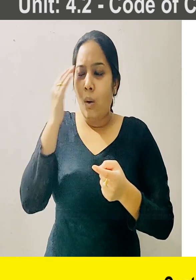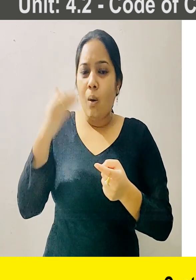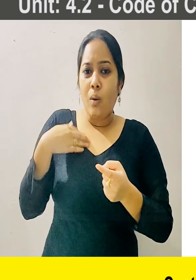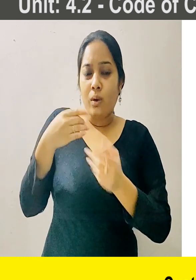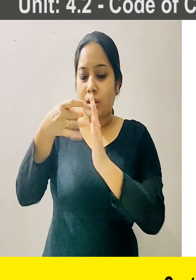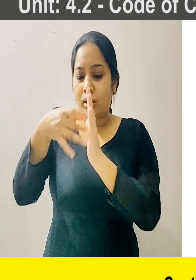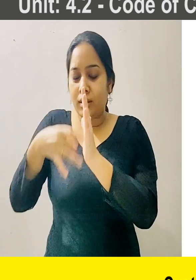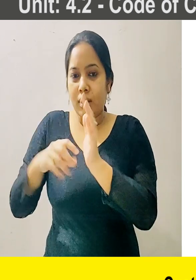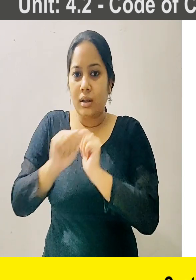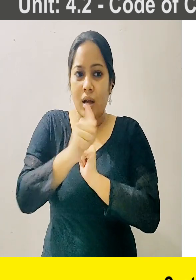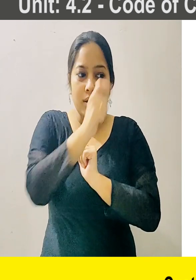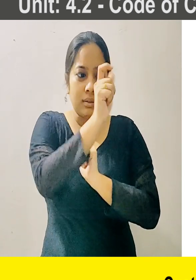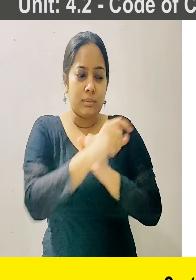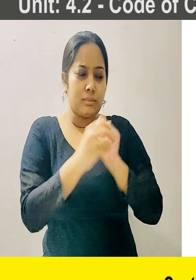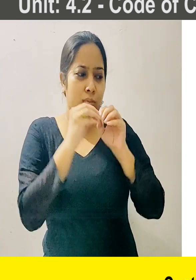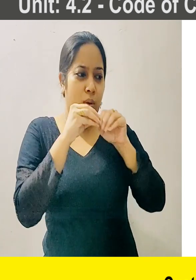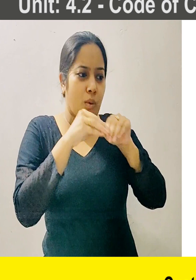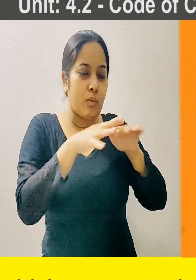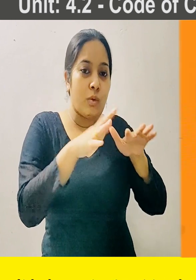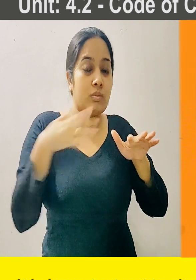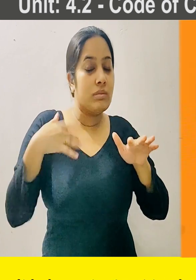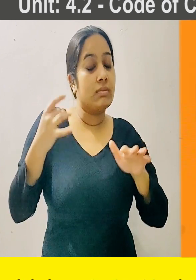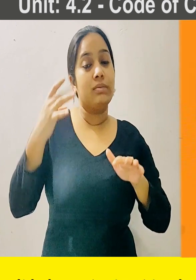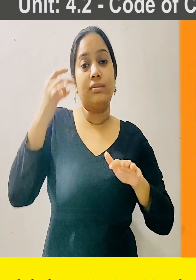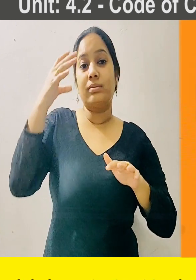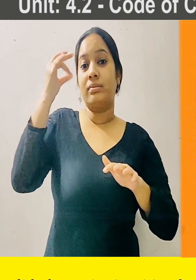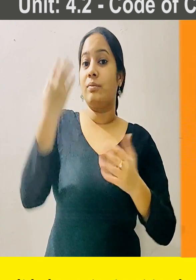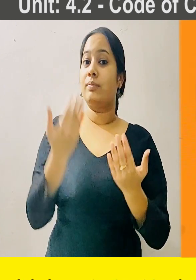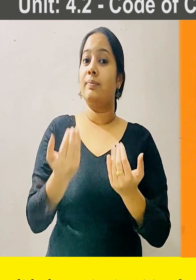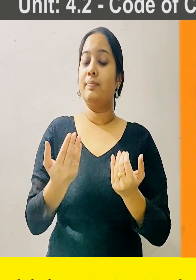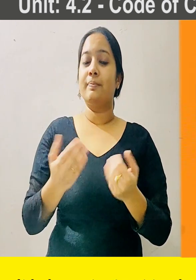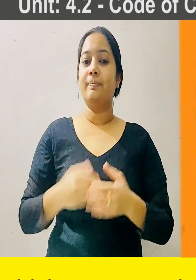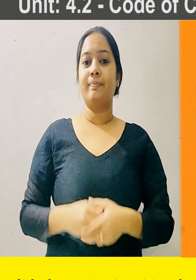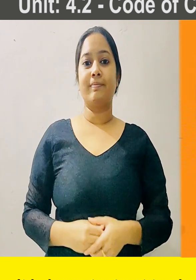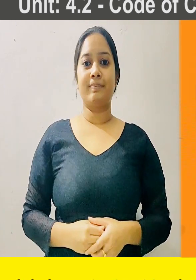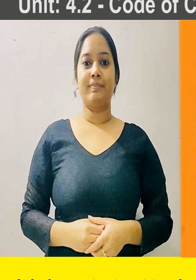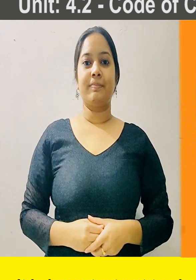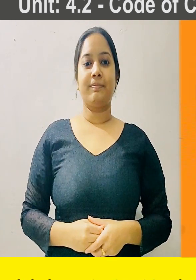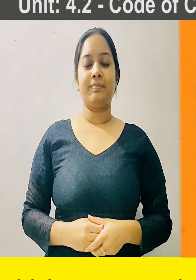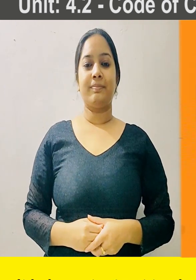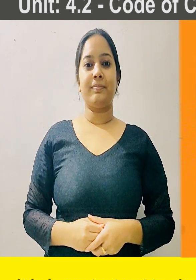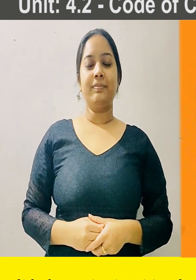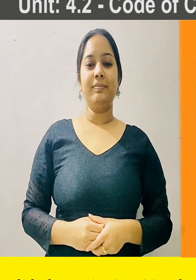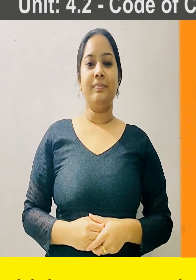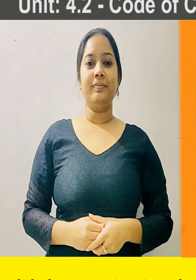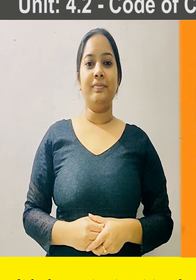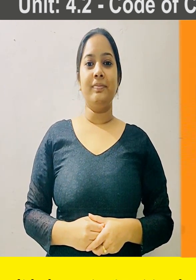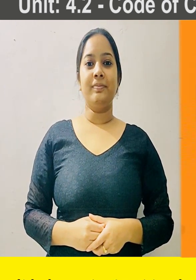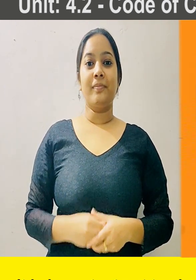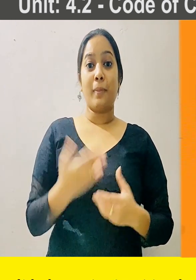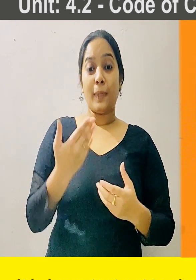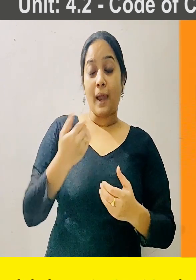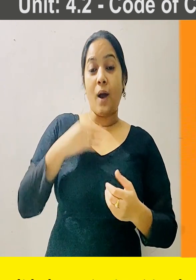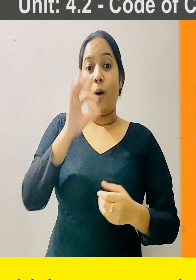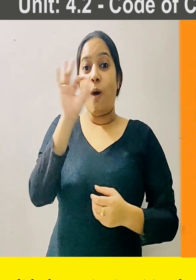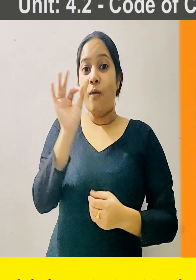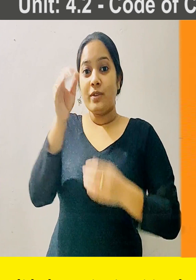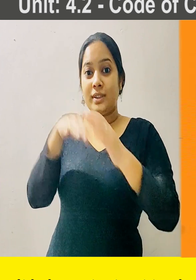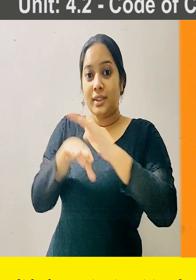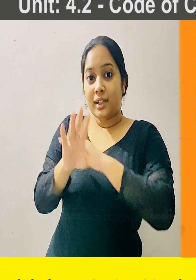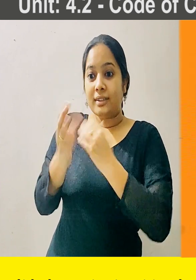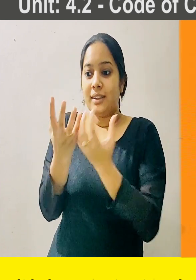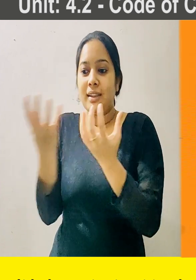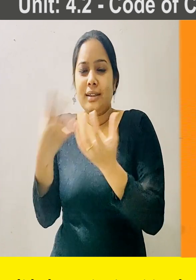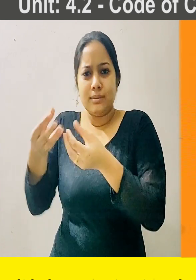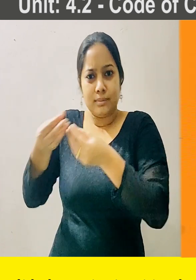should be kept private. It is important not to abuse the resources allocated to you. The